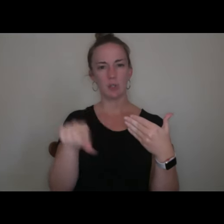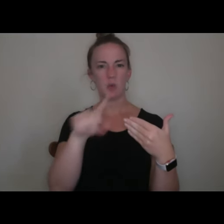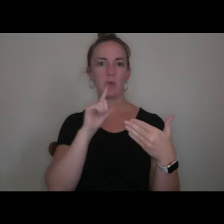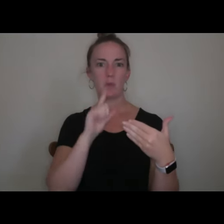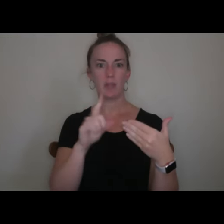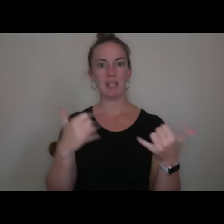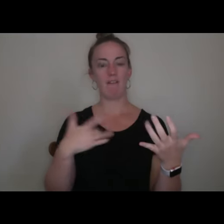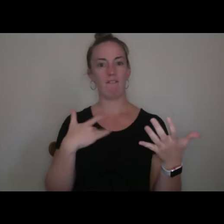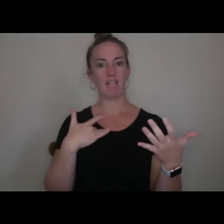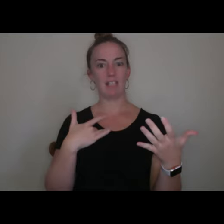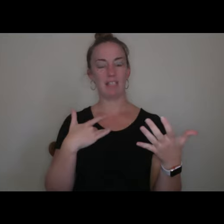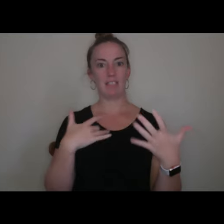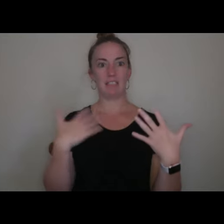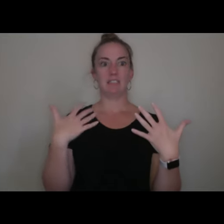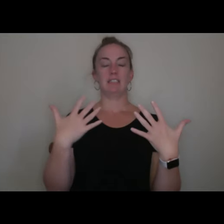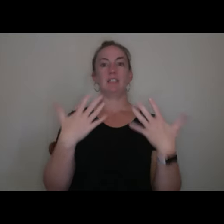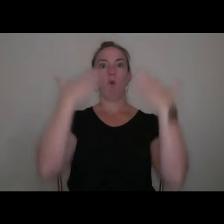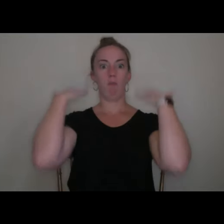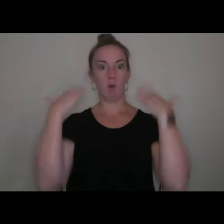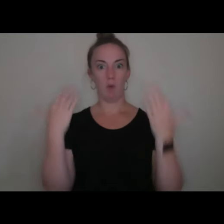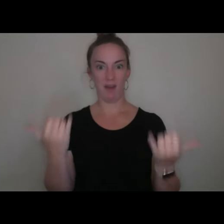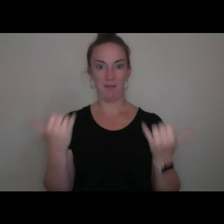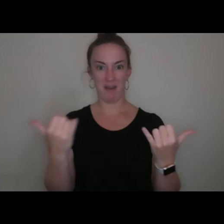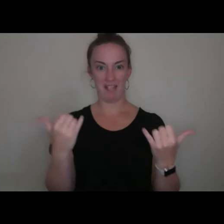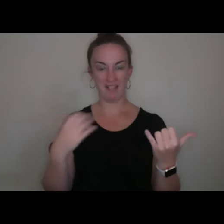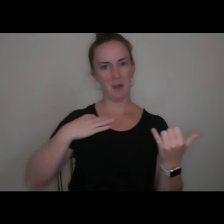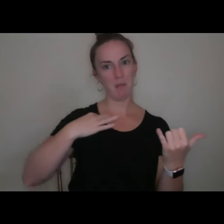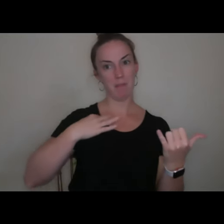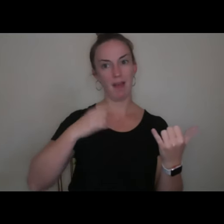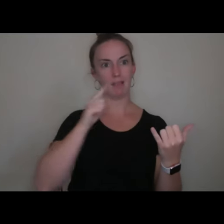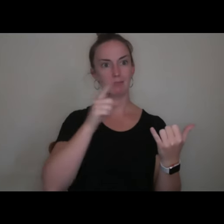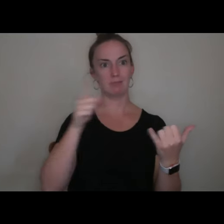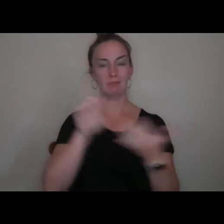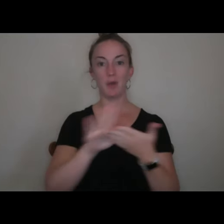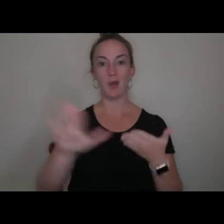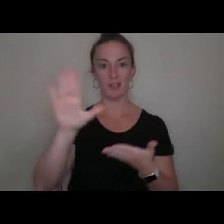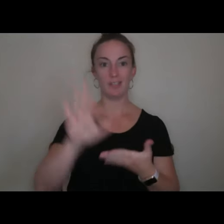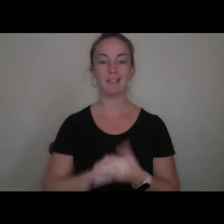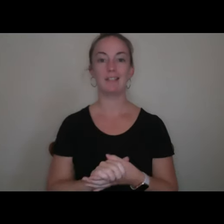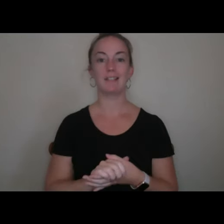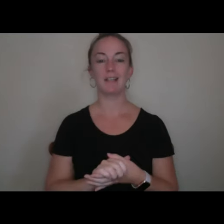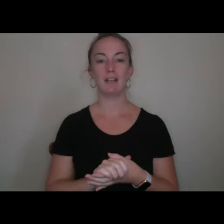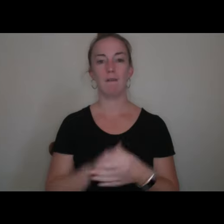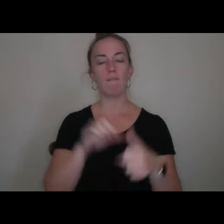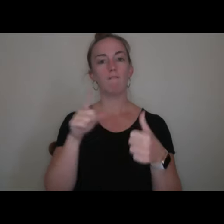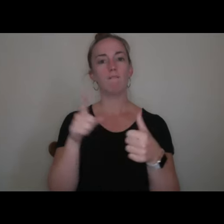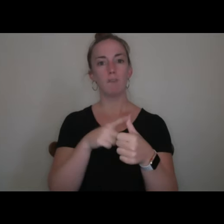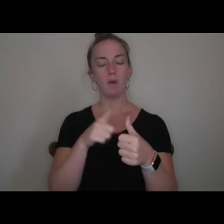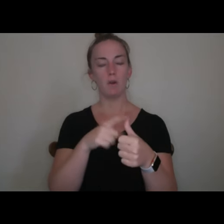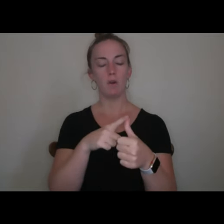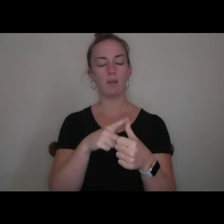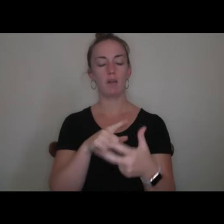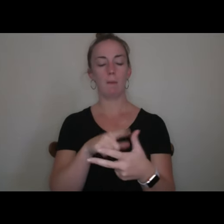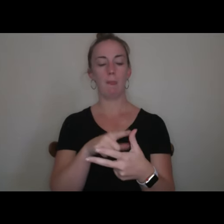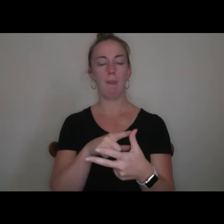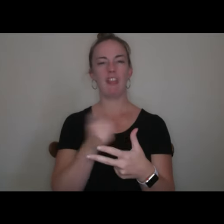feeling neck deep in at this point, applying to colleges. The first is a